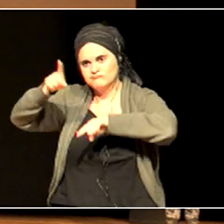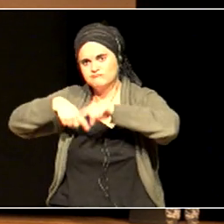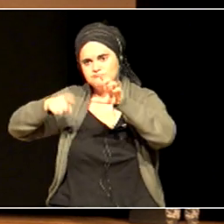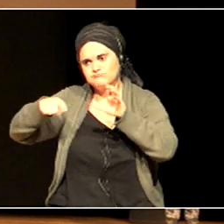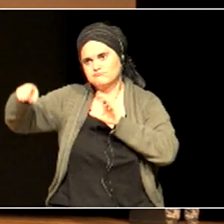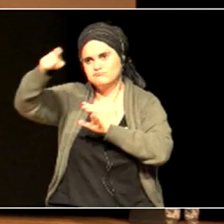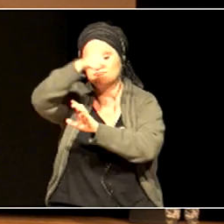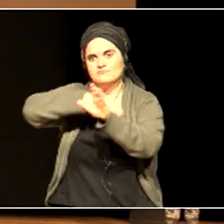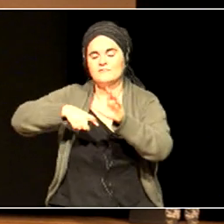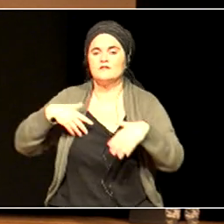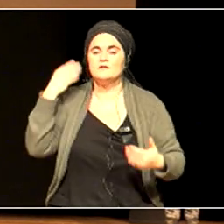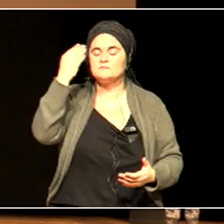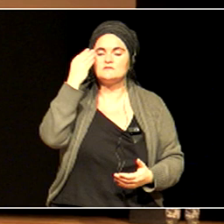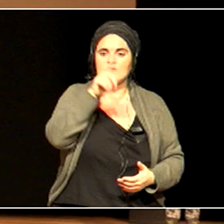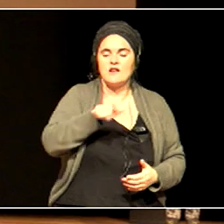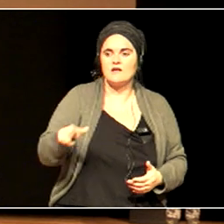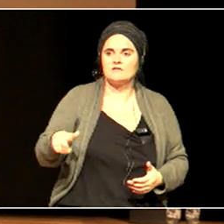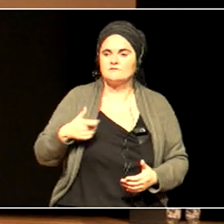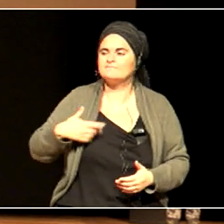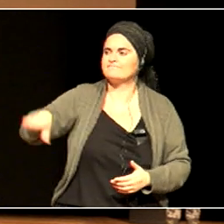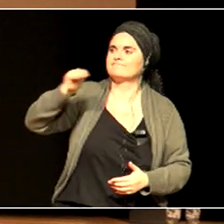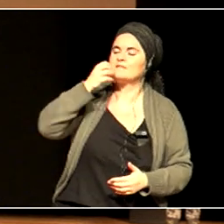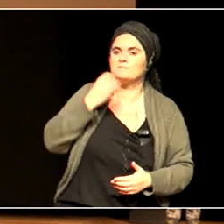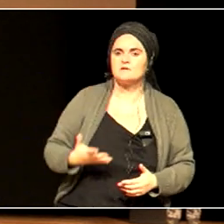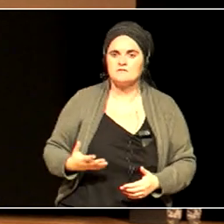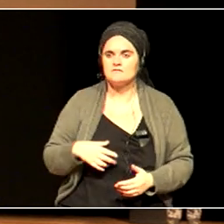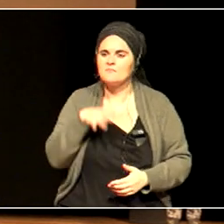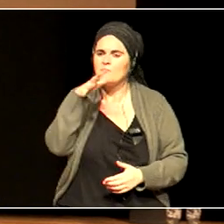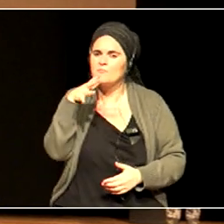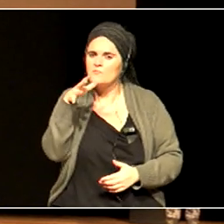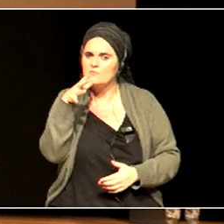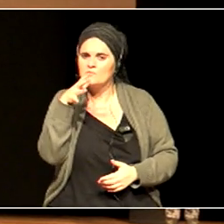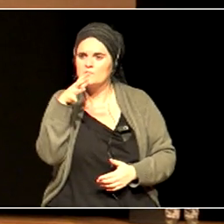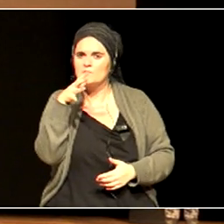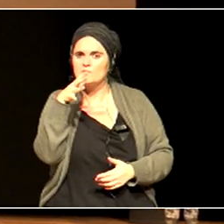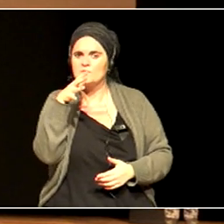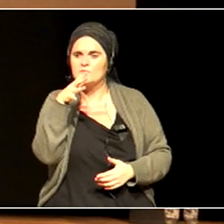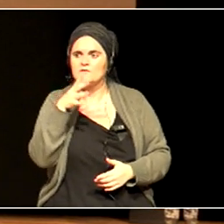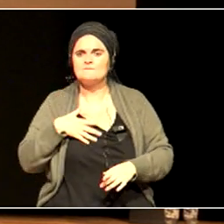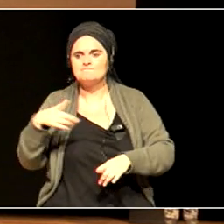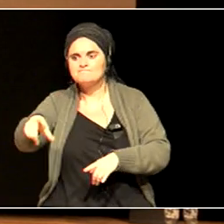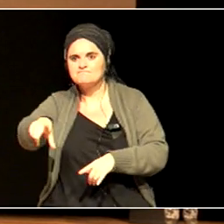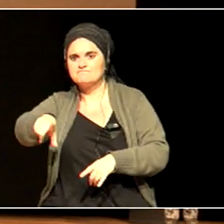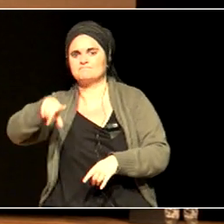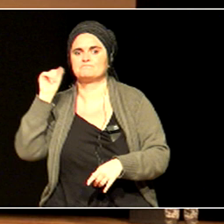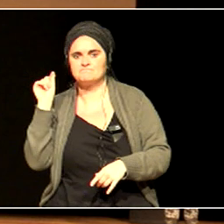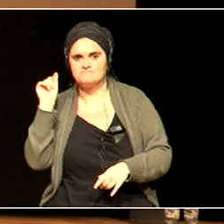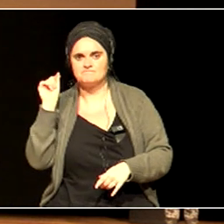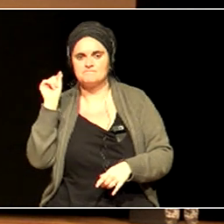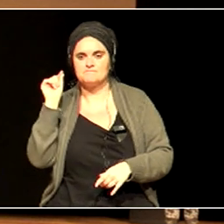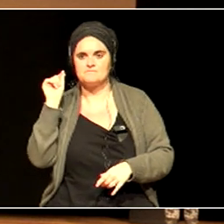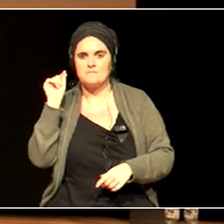why some people choose to cross the modern